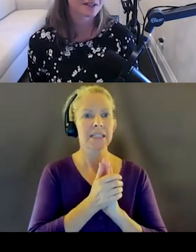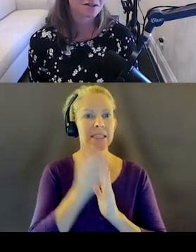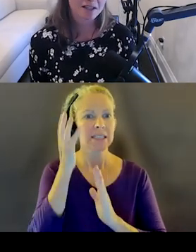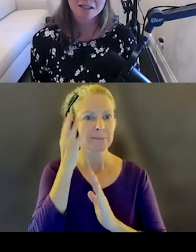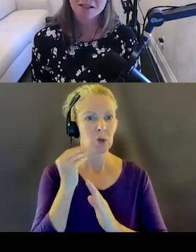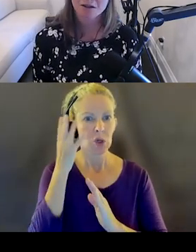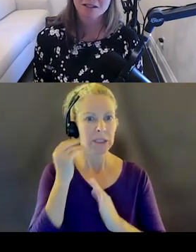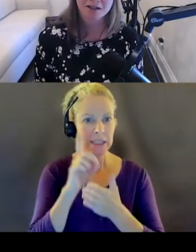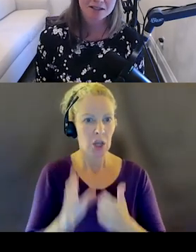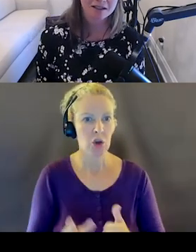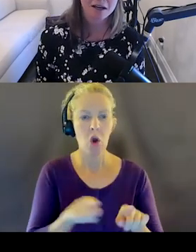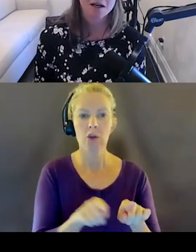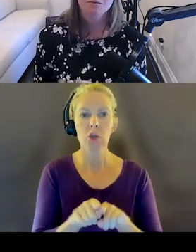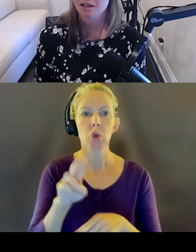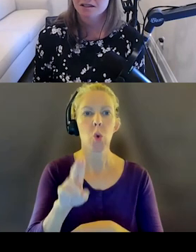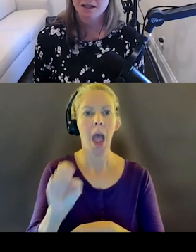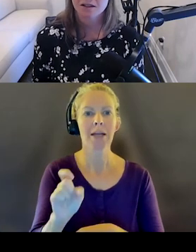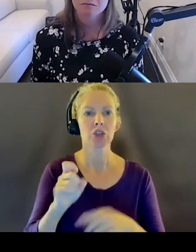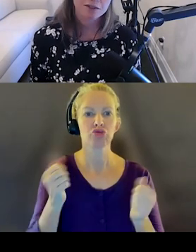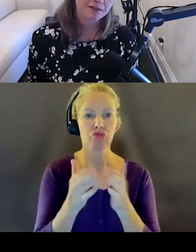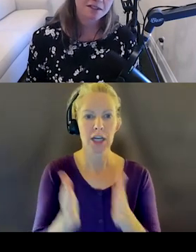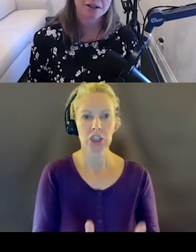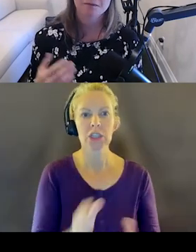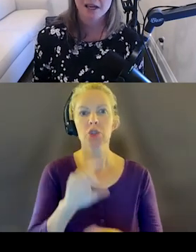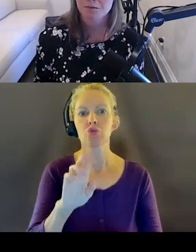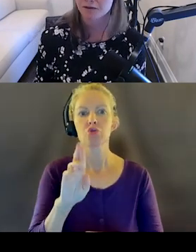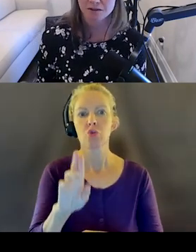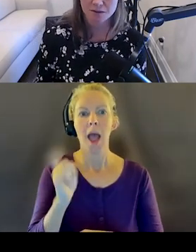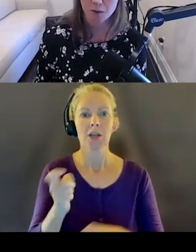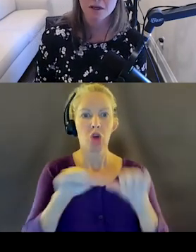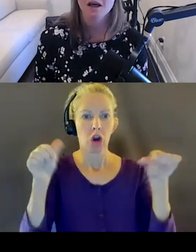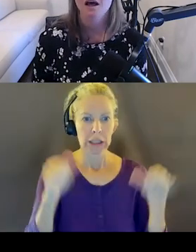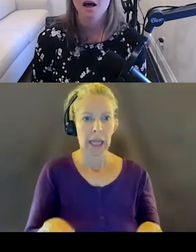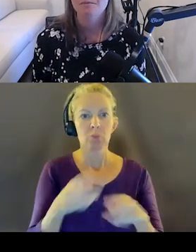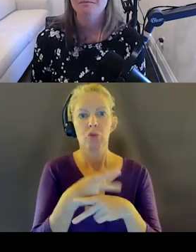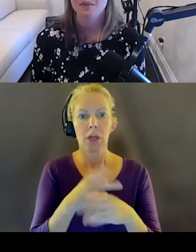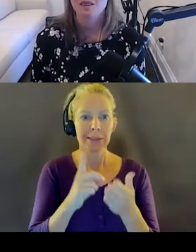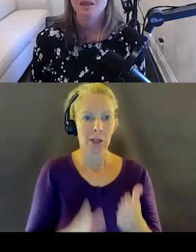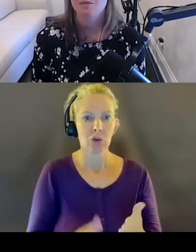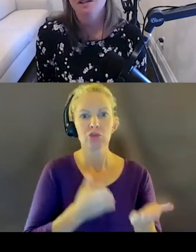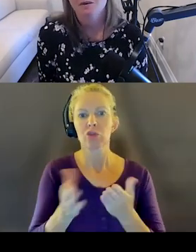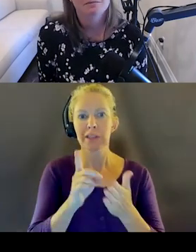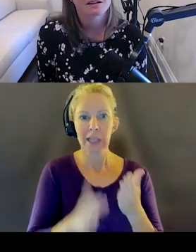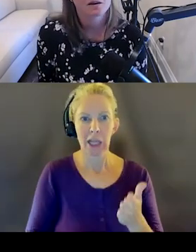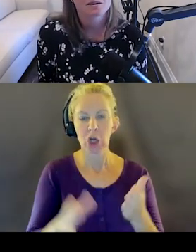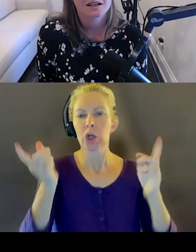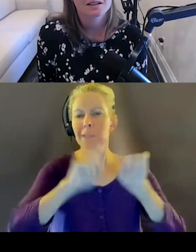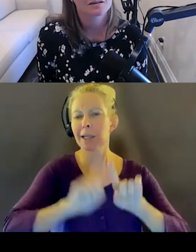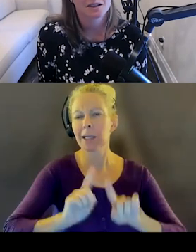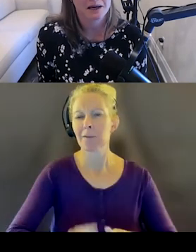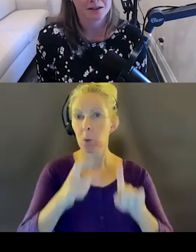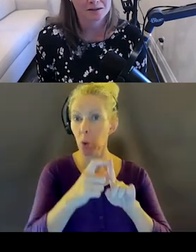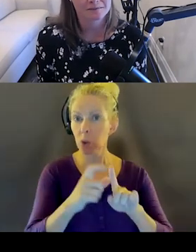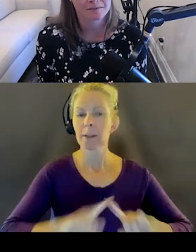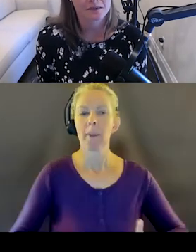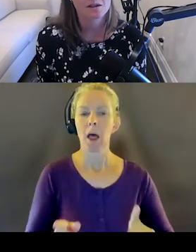there's also UX strategist, UX architect, product designer, service designer, and I'm sure there's lots more. A point I want to make, though, is that it